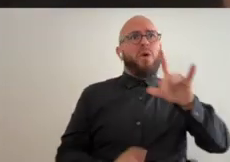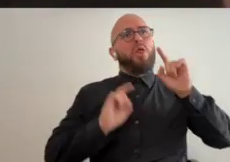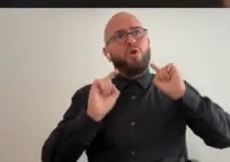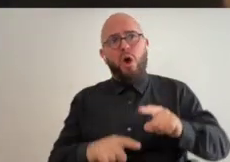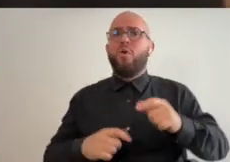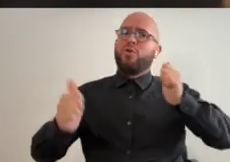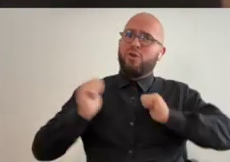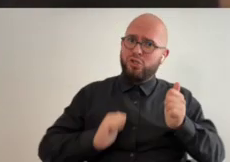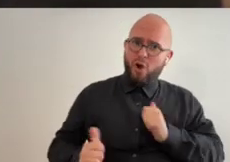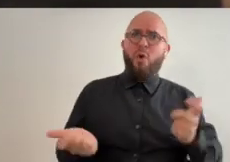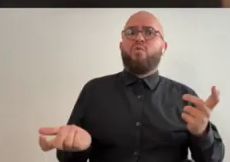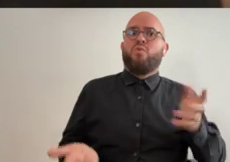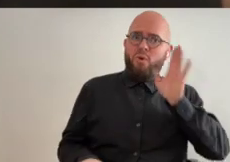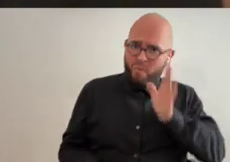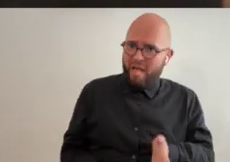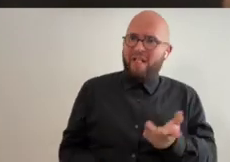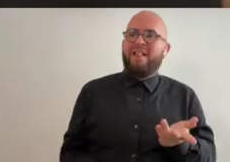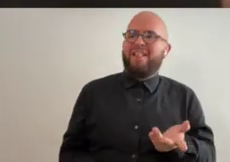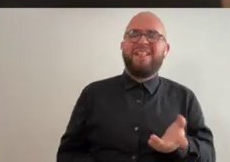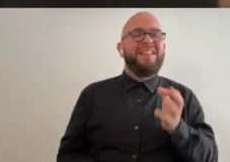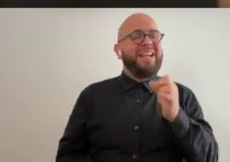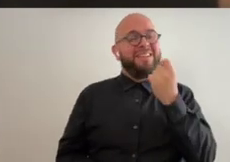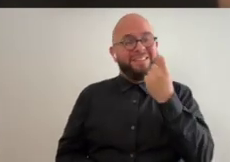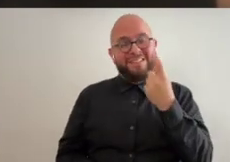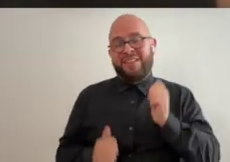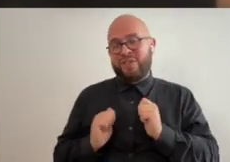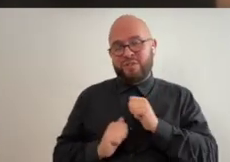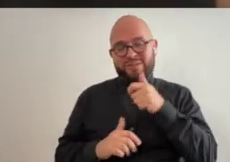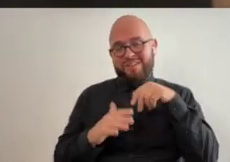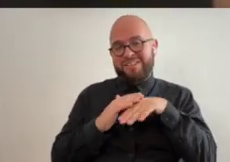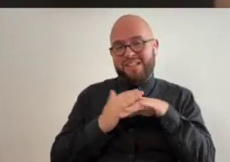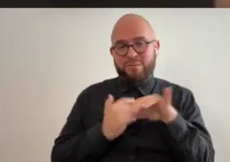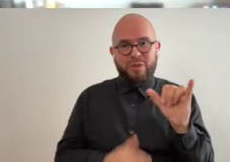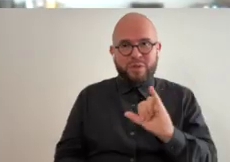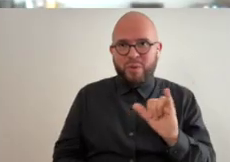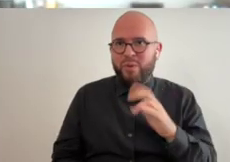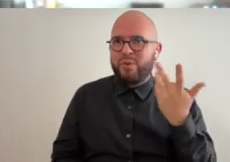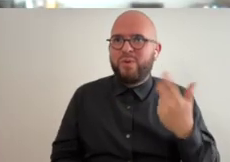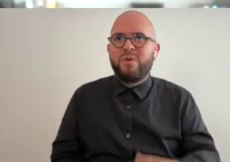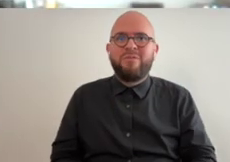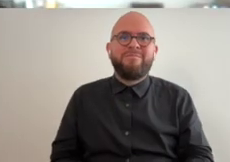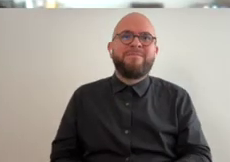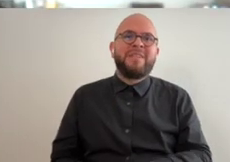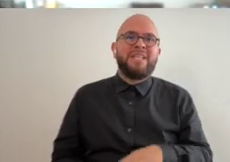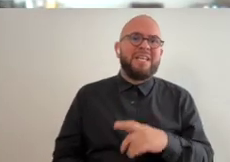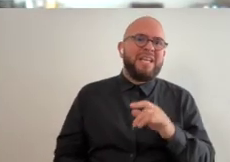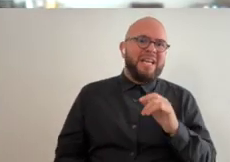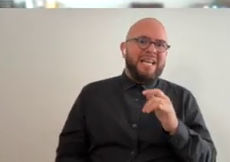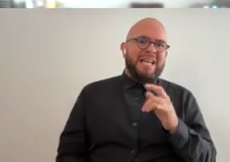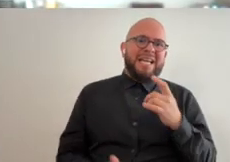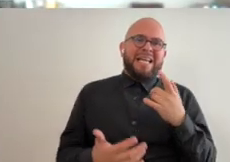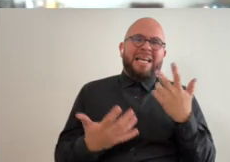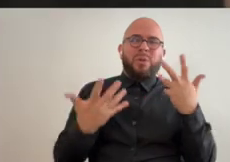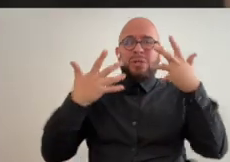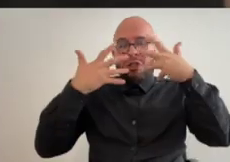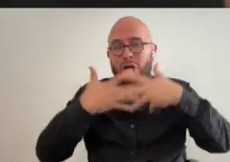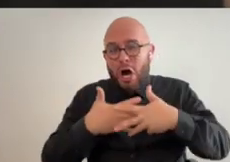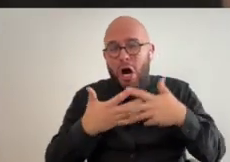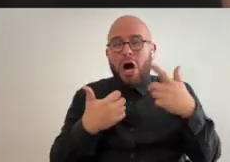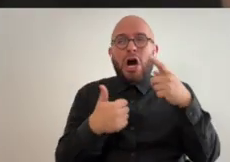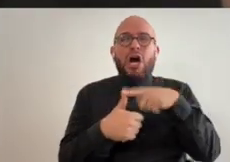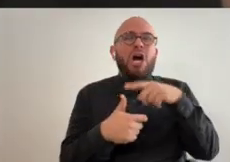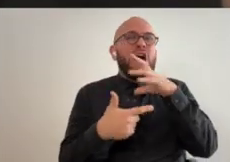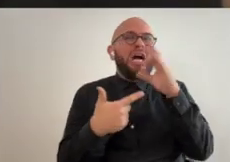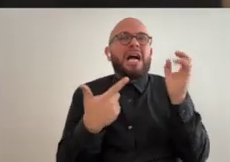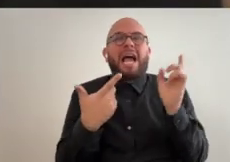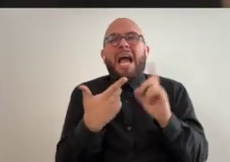play that show and the show was really inaccessible too it was like it was like first of all it was dark and it